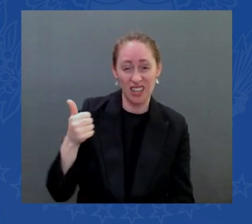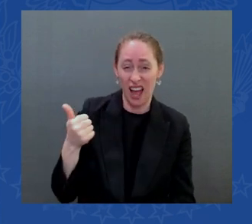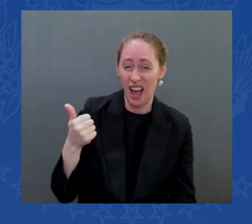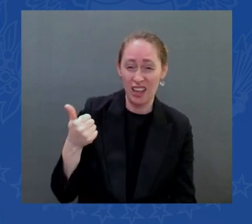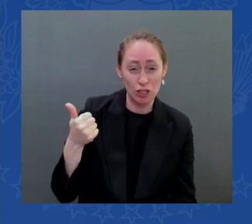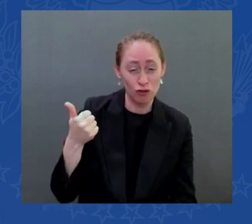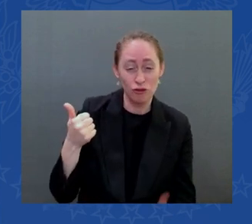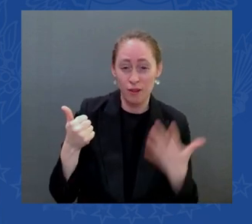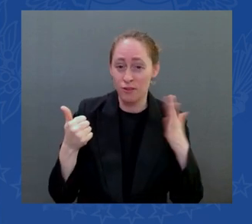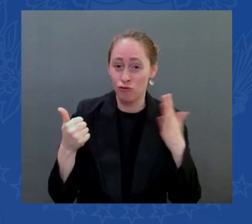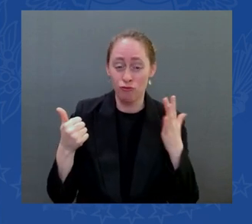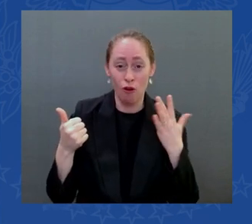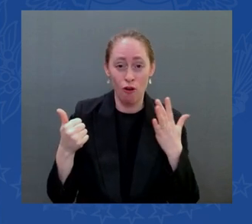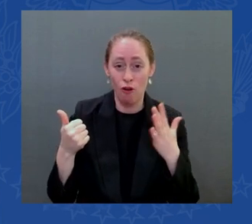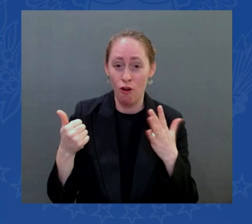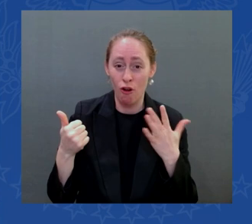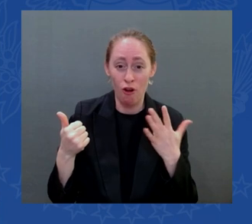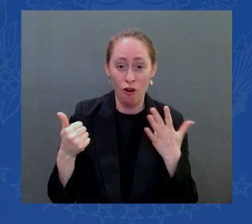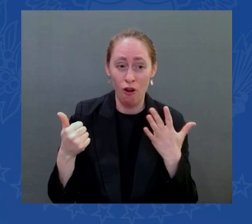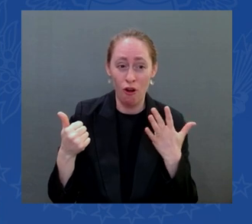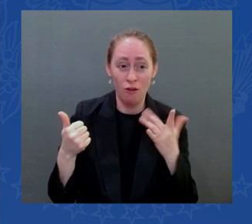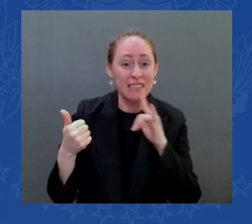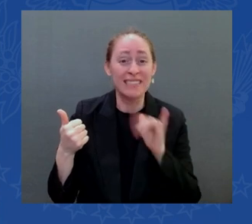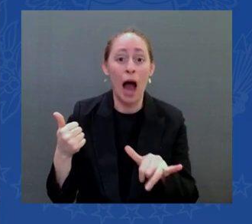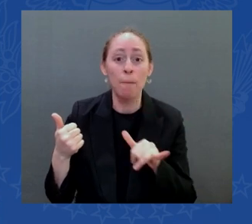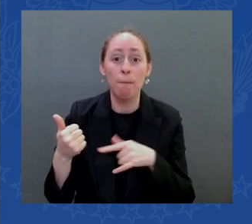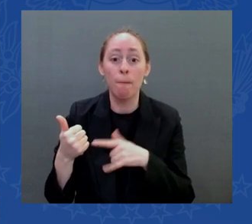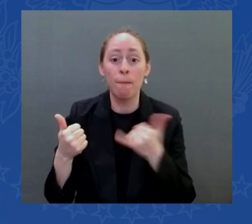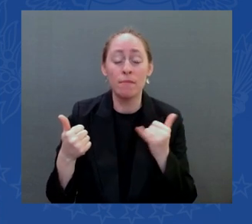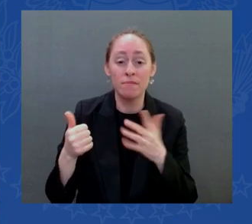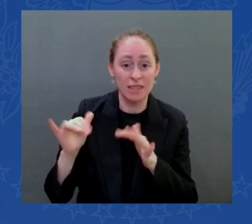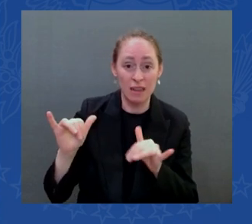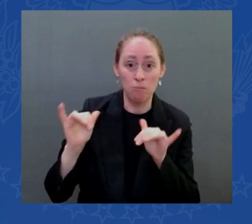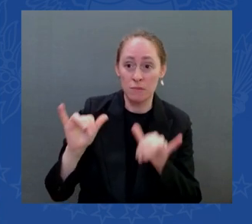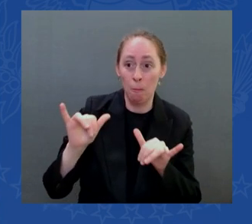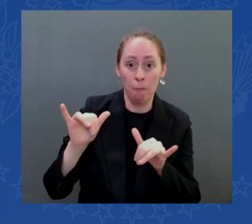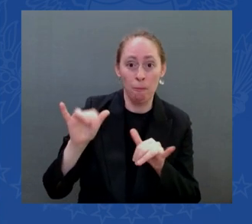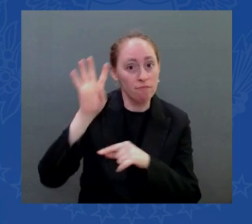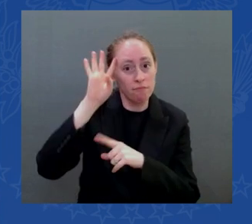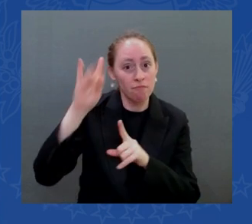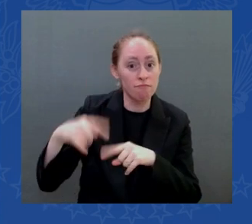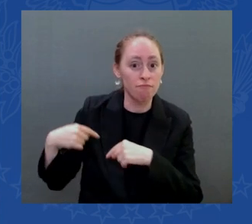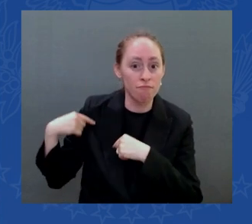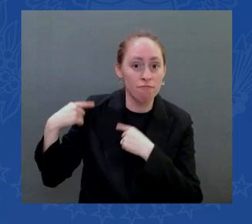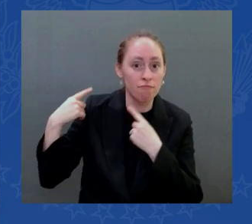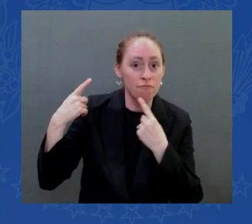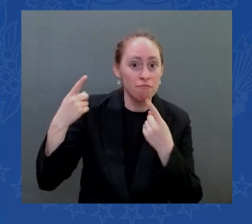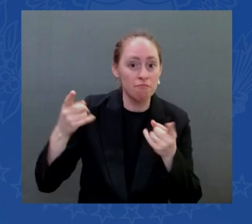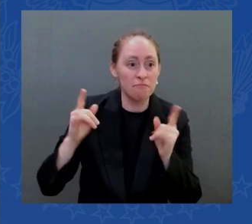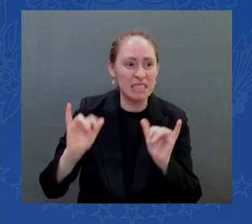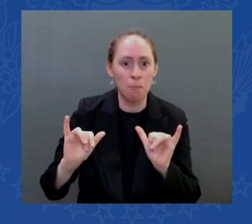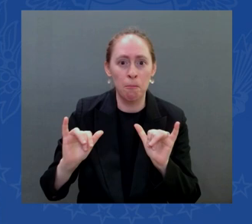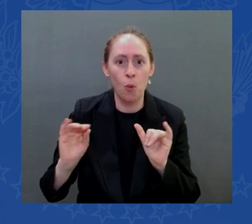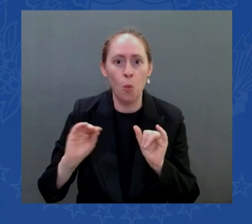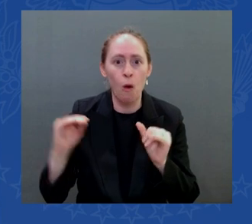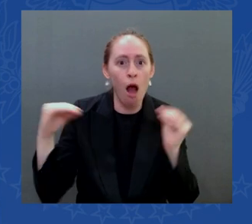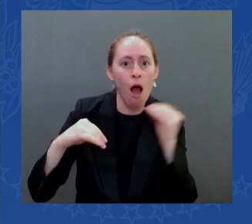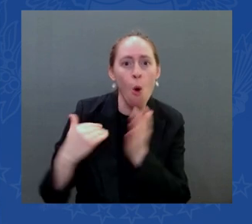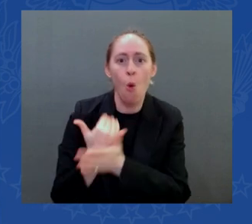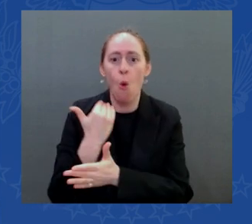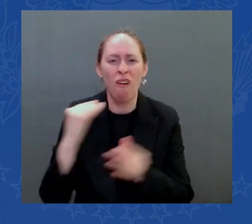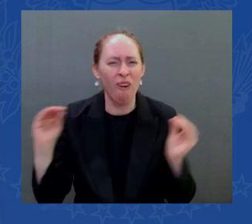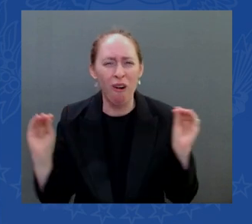and so we can set that price at maximum of thirty five dollars they still make a